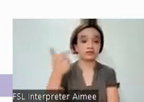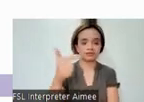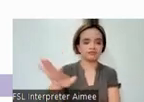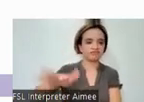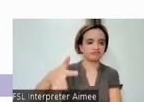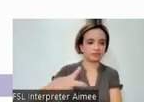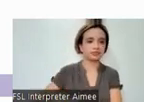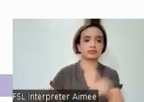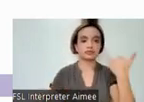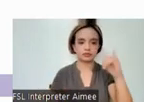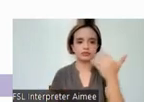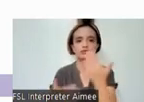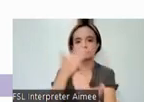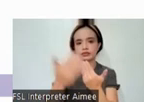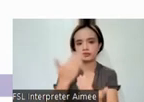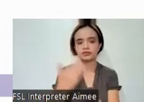while yellow items are easy.